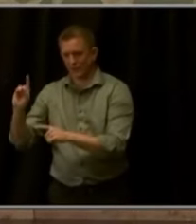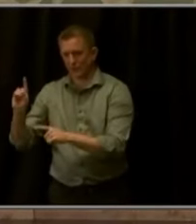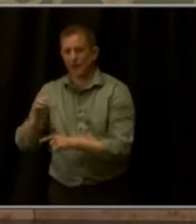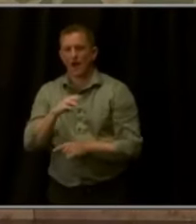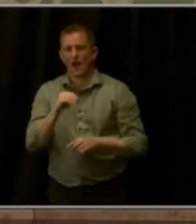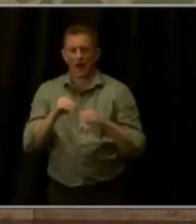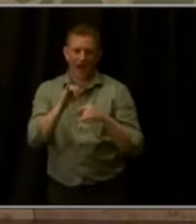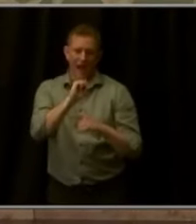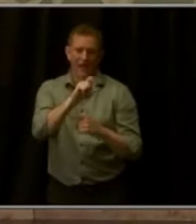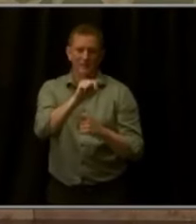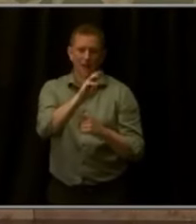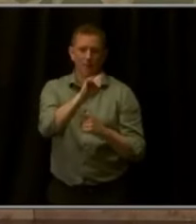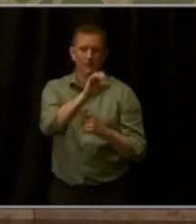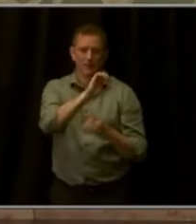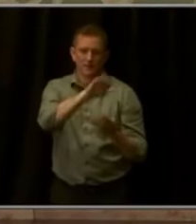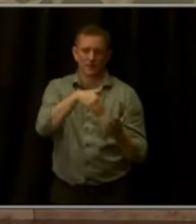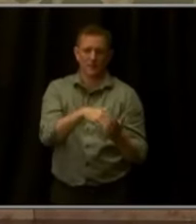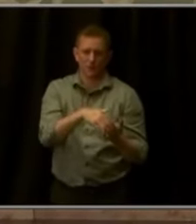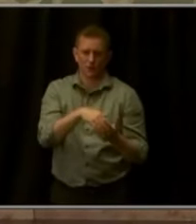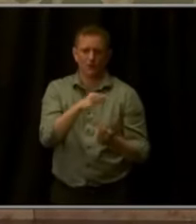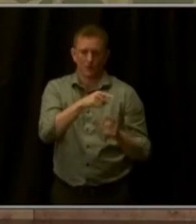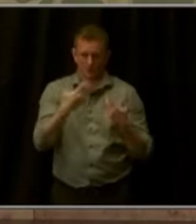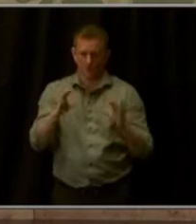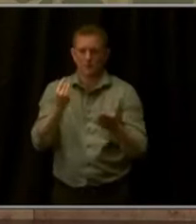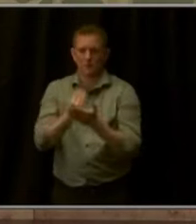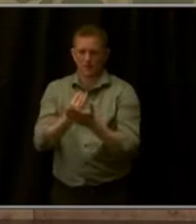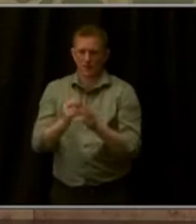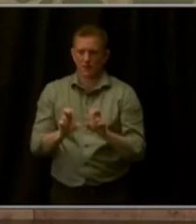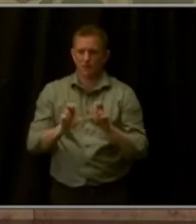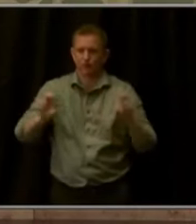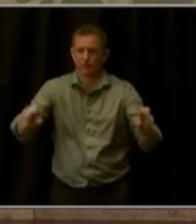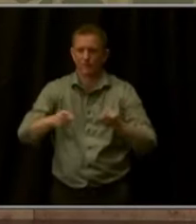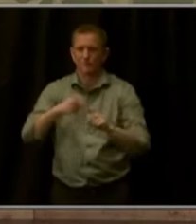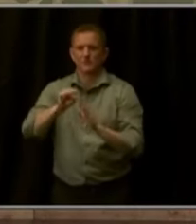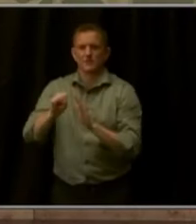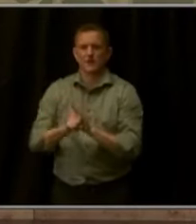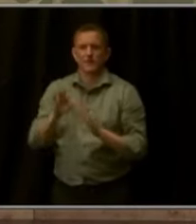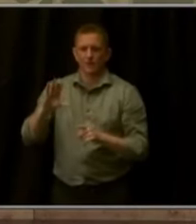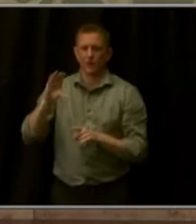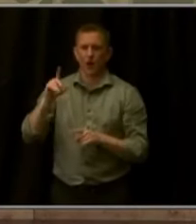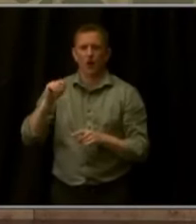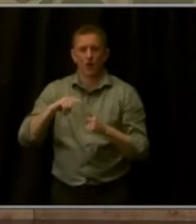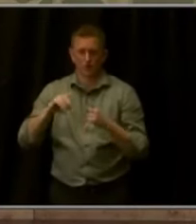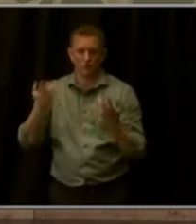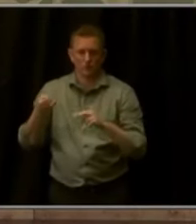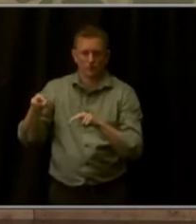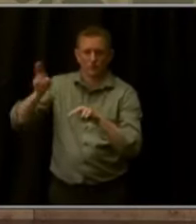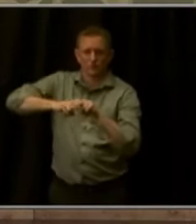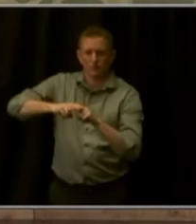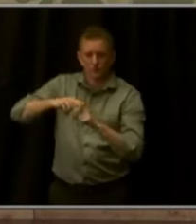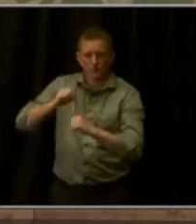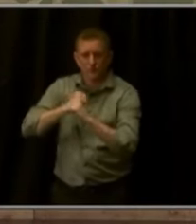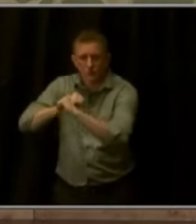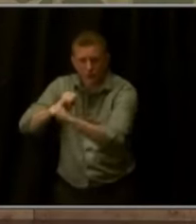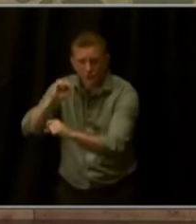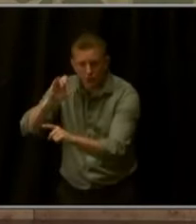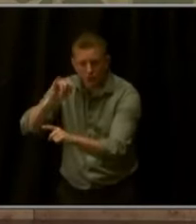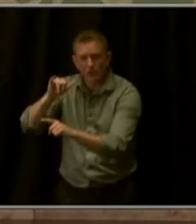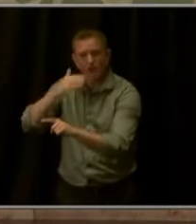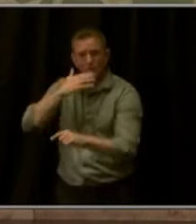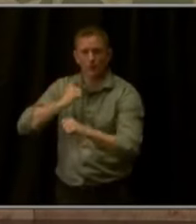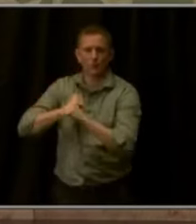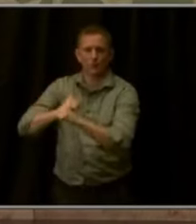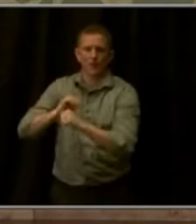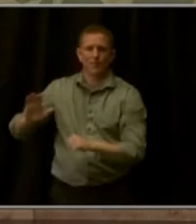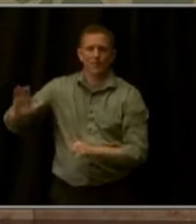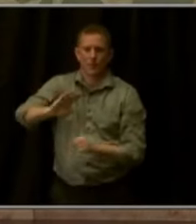receive funding supported by the state of Colorado and are using it to make security improvements and better protect their communities. Please join me in